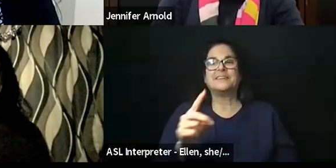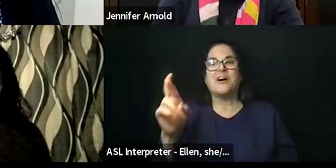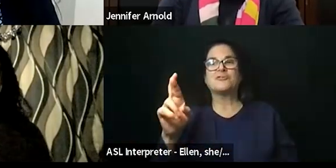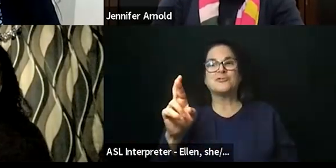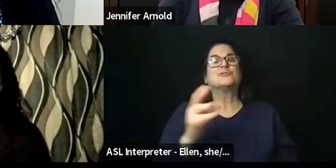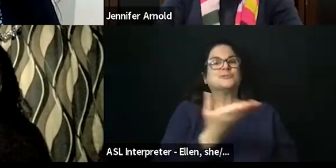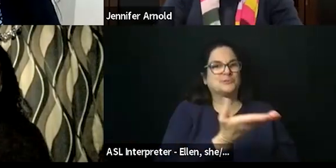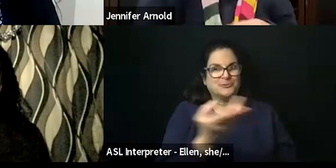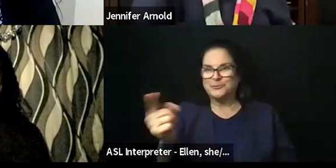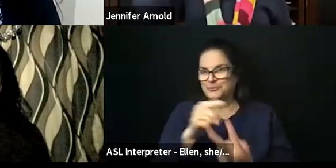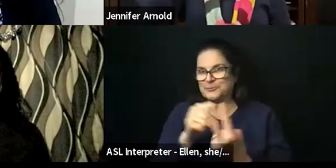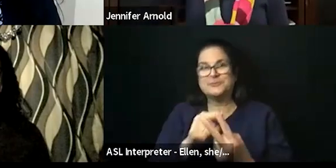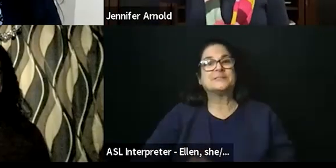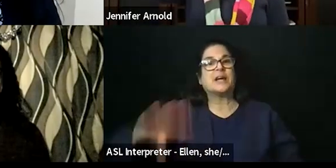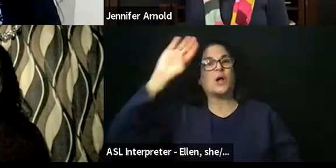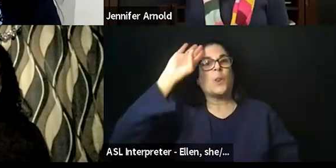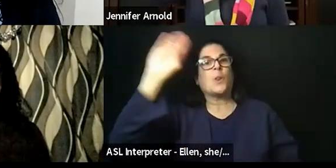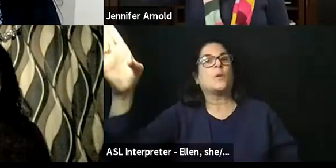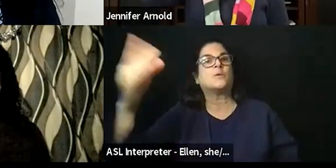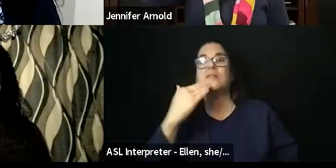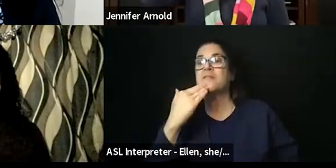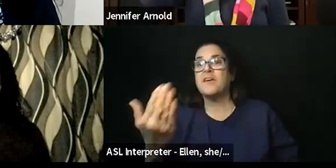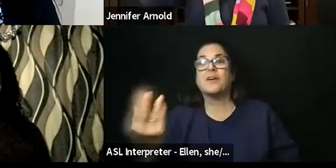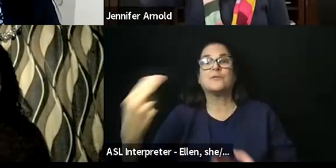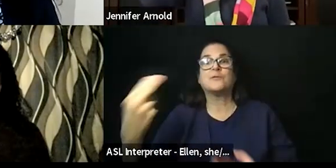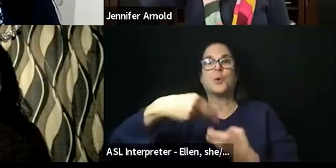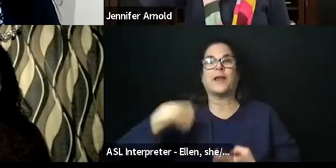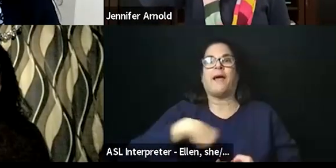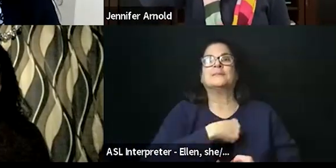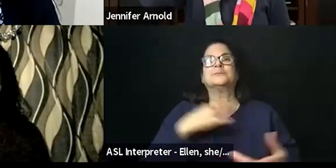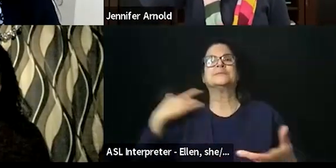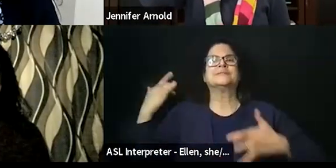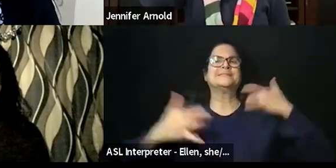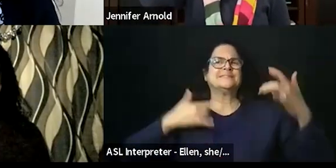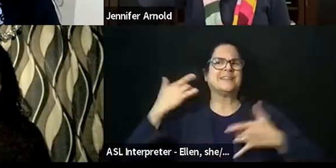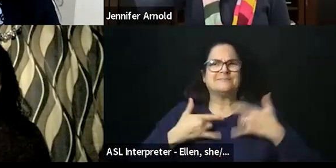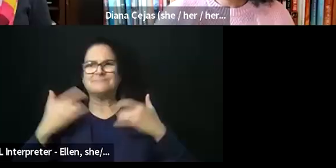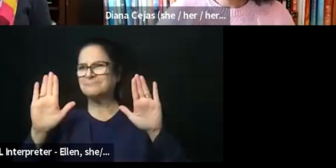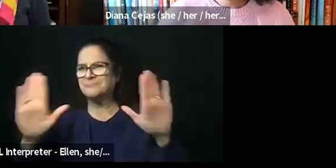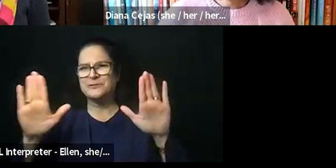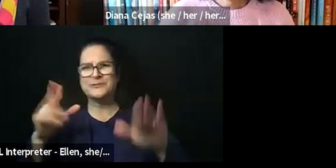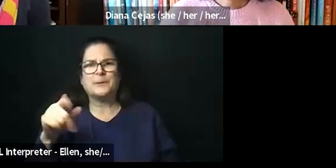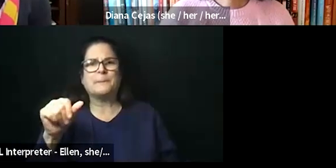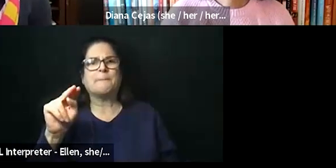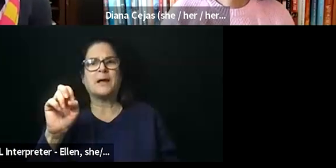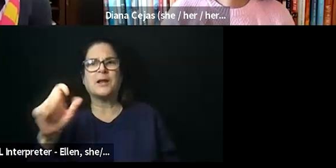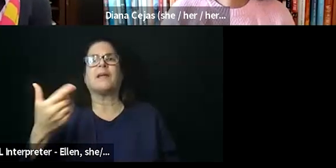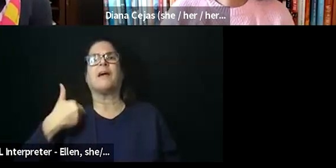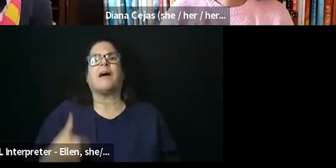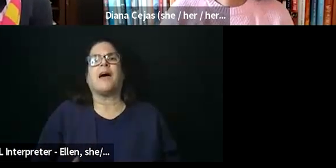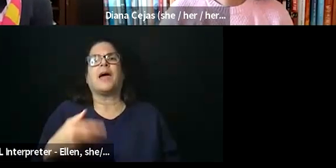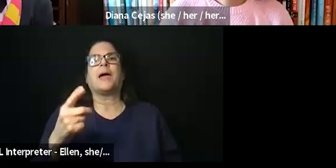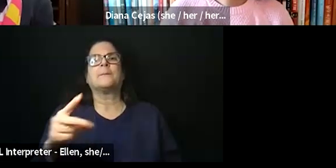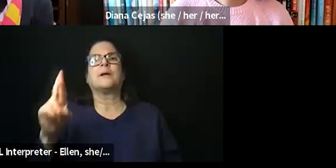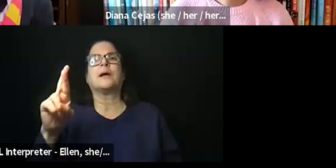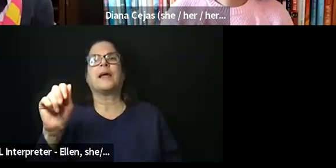Hi guys, thank you so much for joining us today. We are so excited to have such an amazing panel for you. I'm Dr. Allison Kessler. I'm